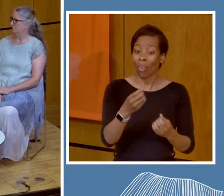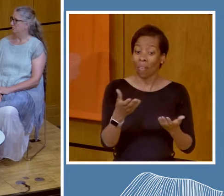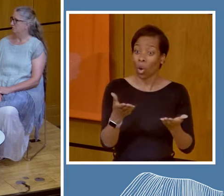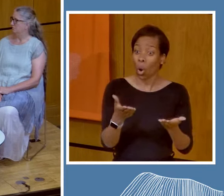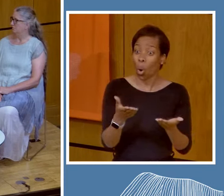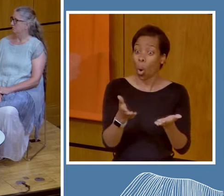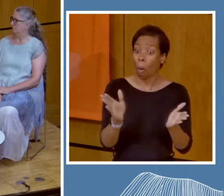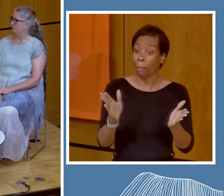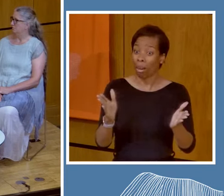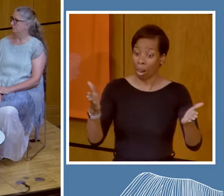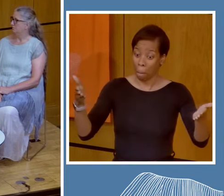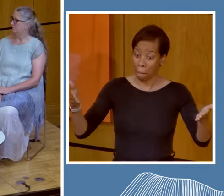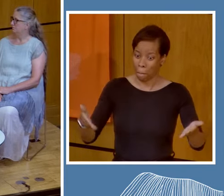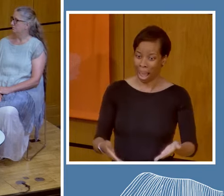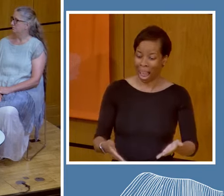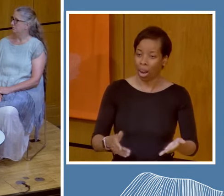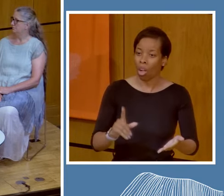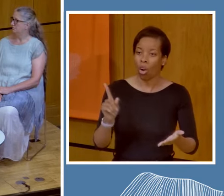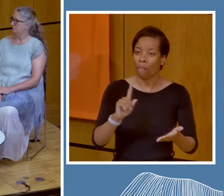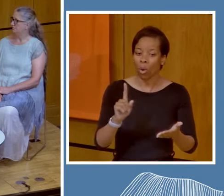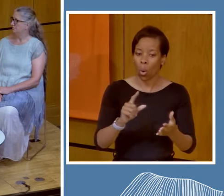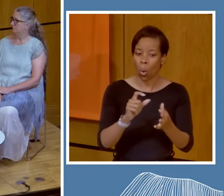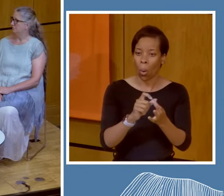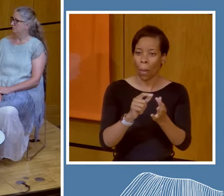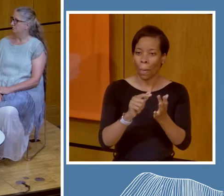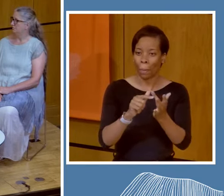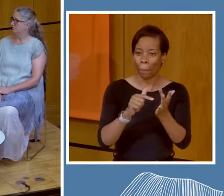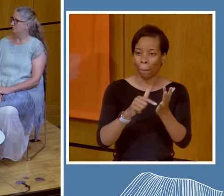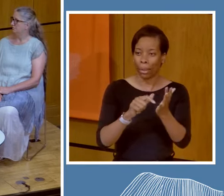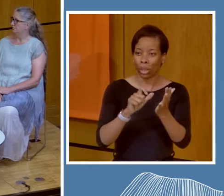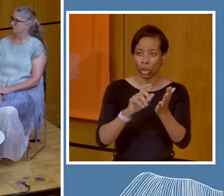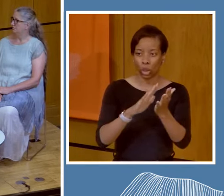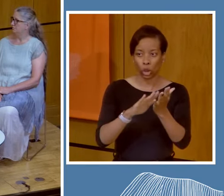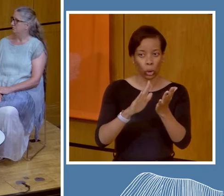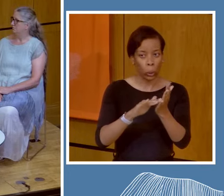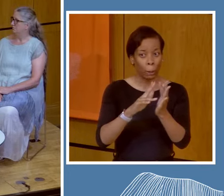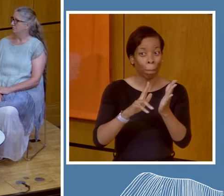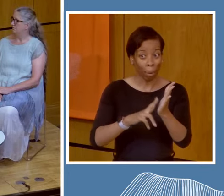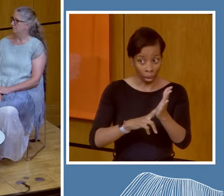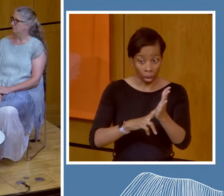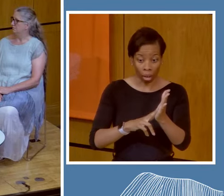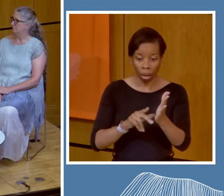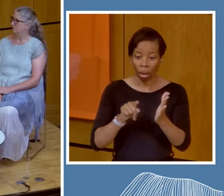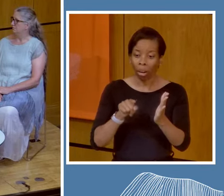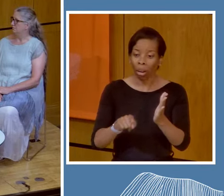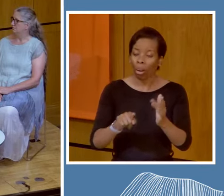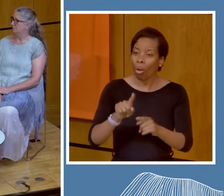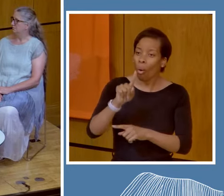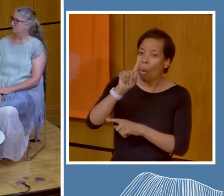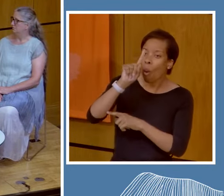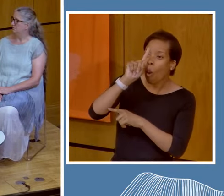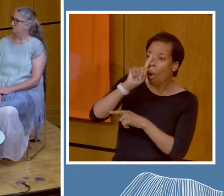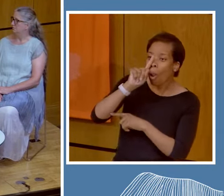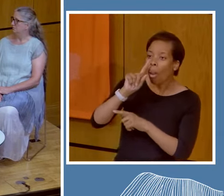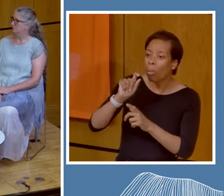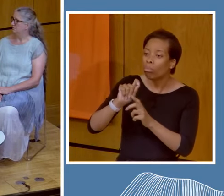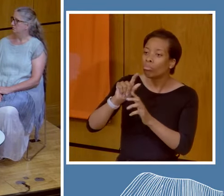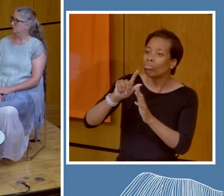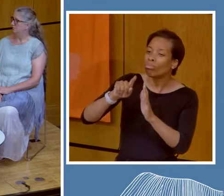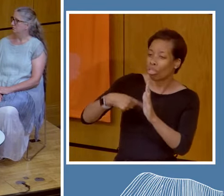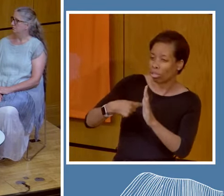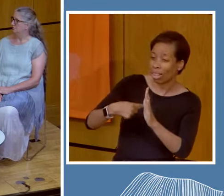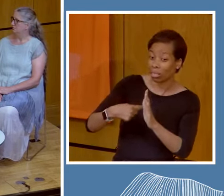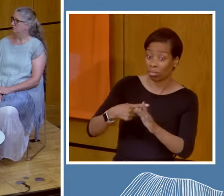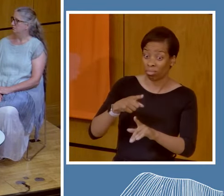world, which is otherwise known as the Oil Sands Project in Canada, or the Alberta Oil Sands Project, which has been in operation